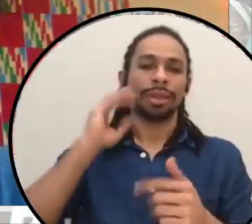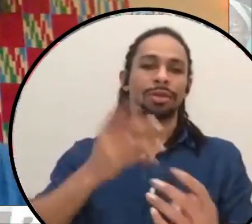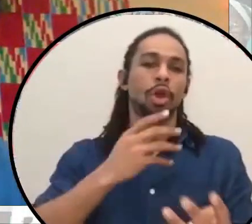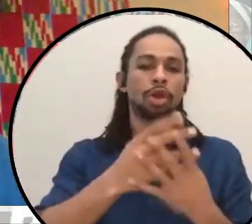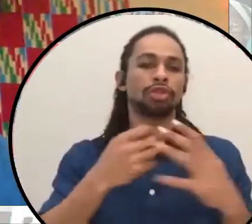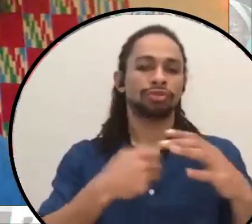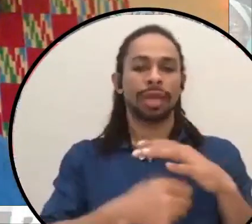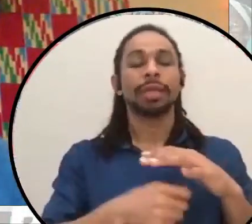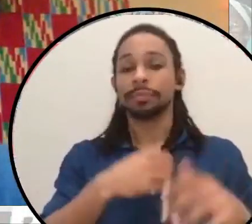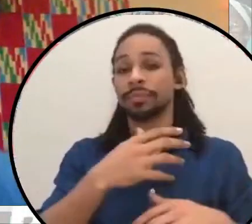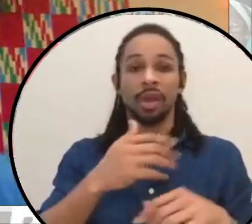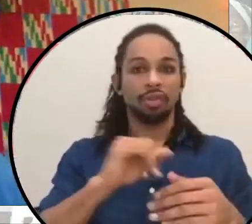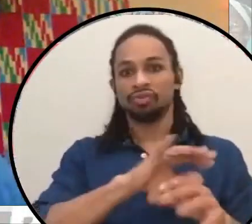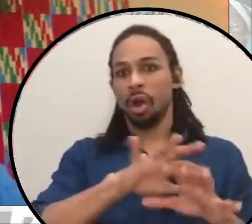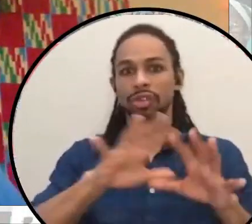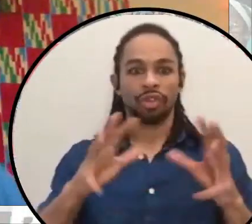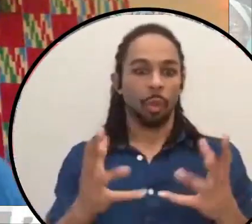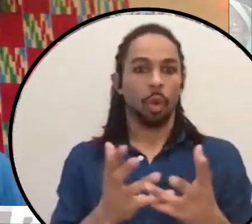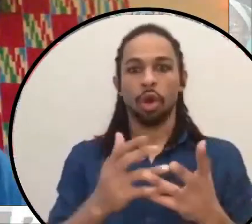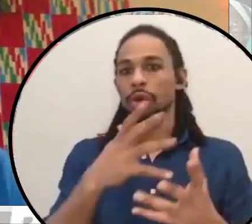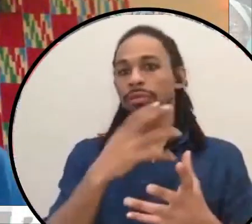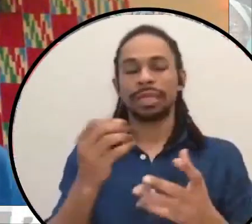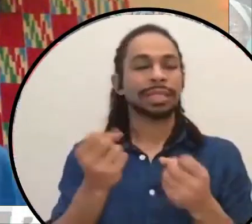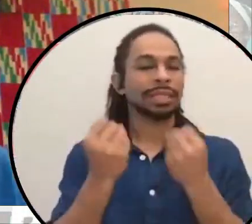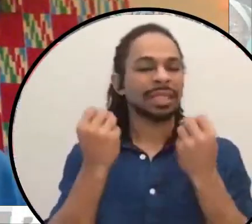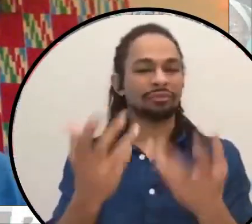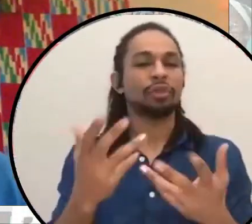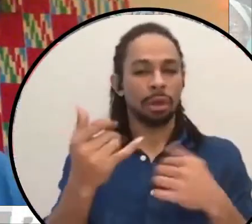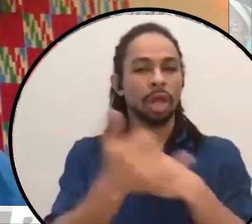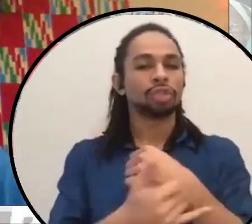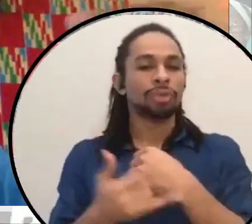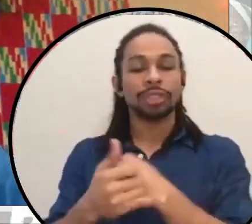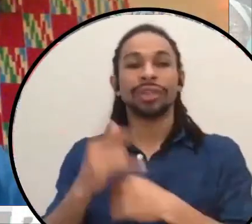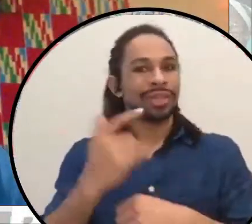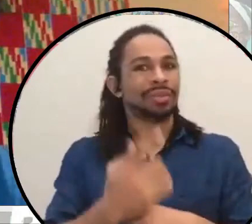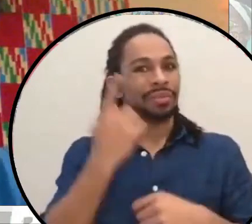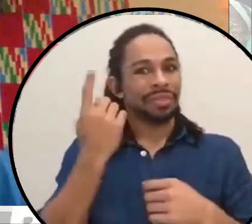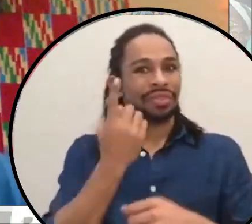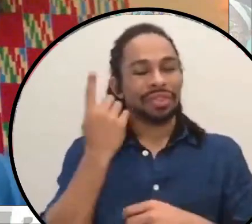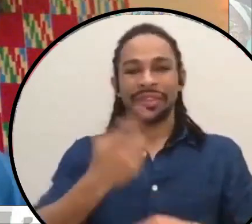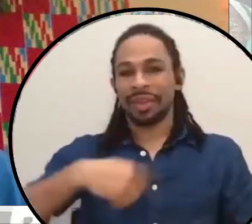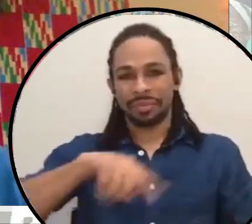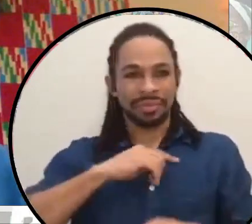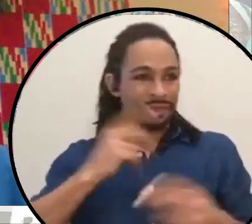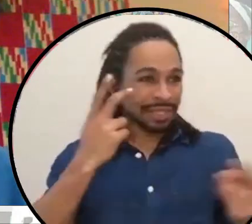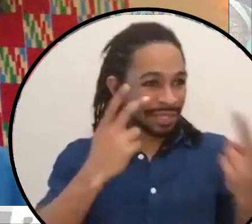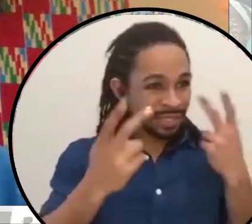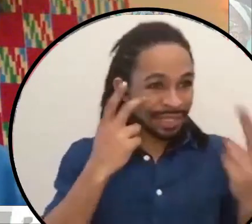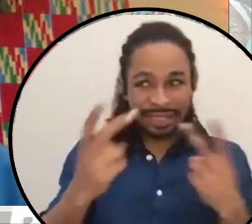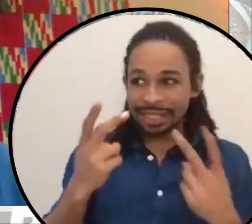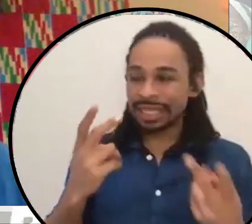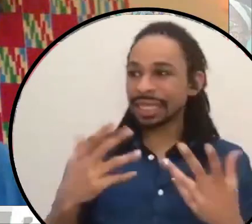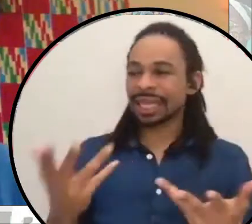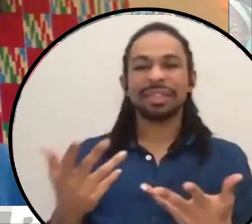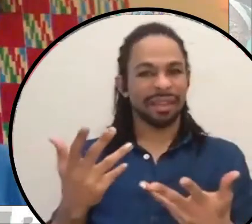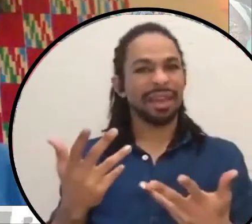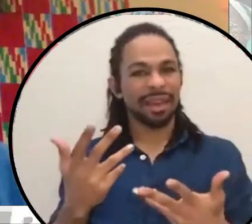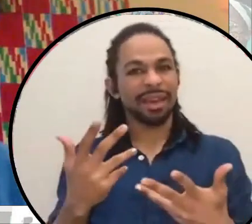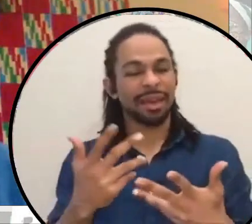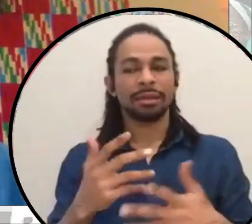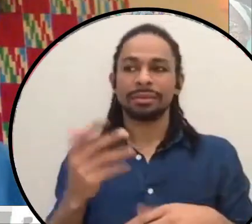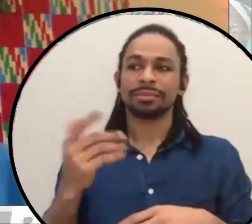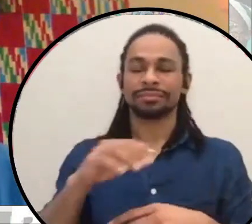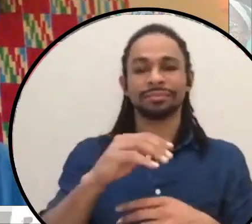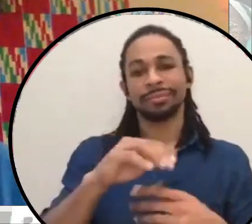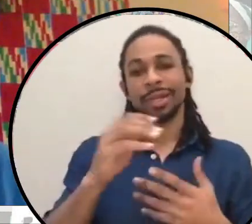uh, several countries. And that's one thing that we've been seeing is a lot of the exporting of, the carceral system.